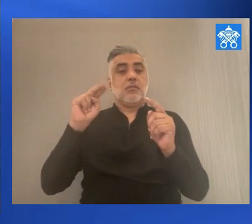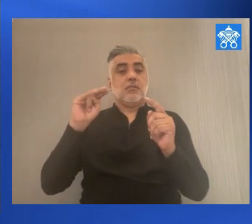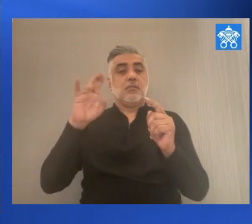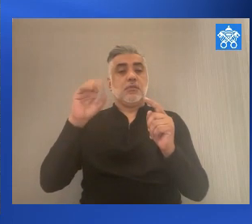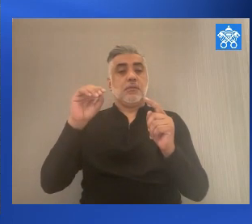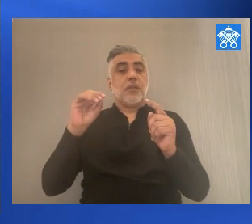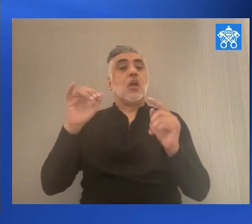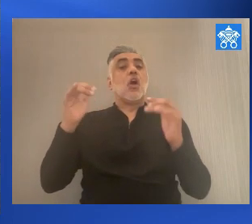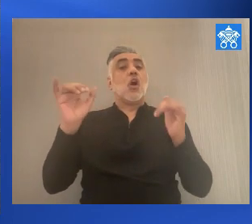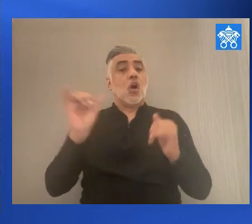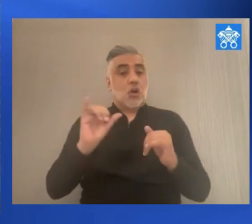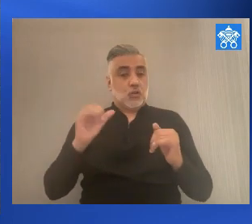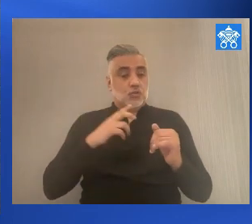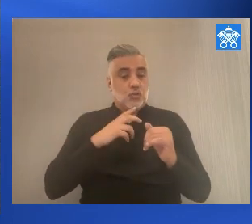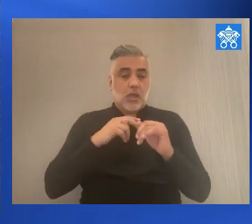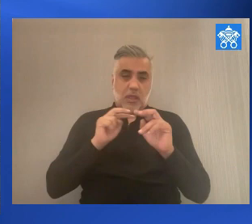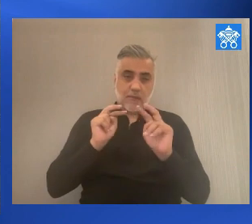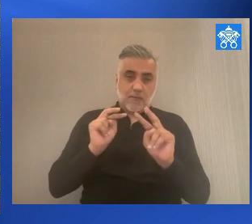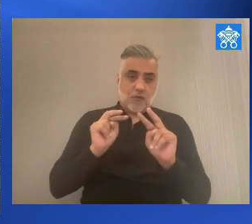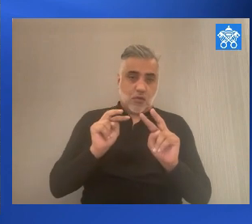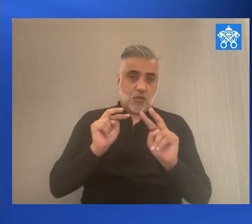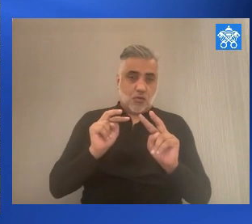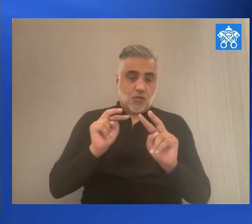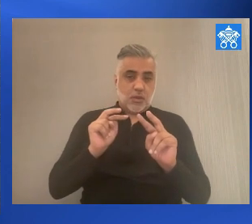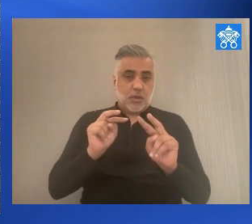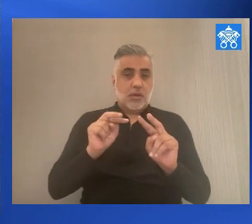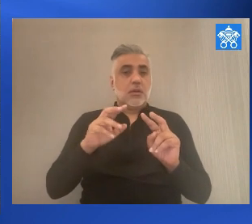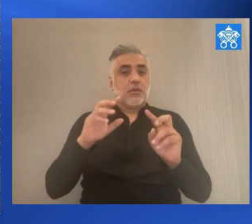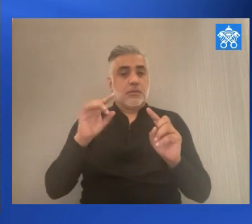I am also following the